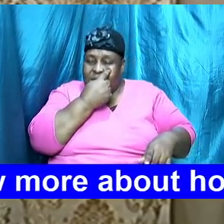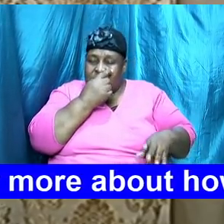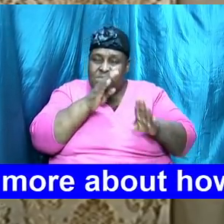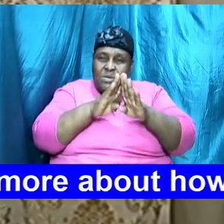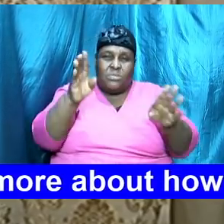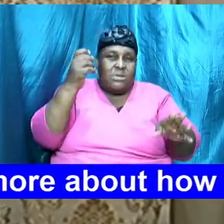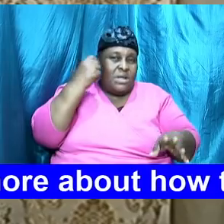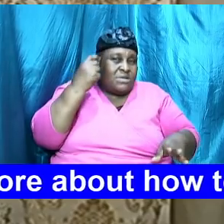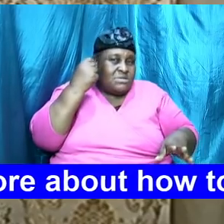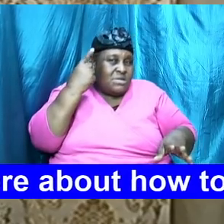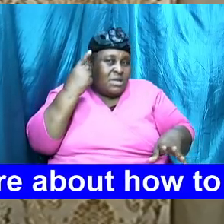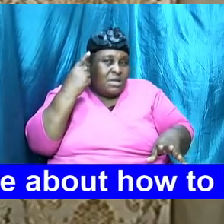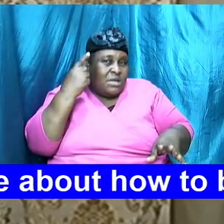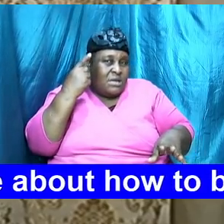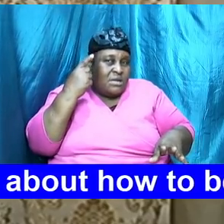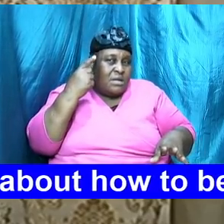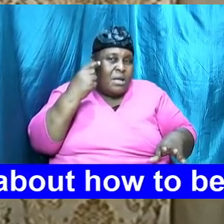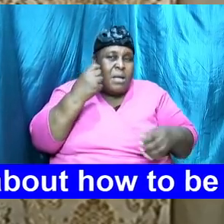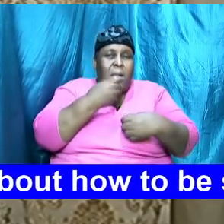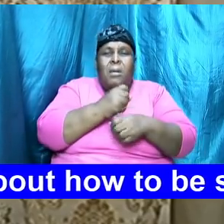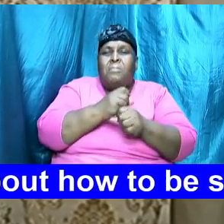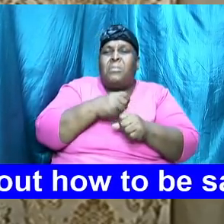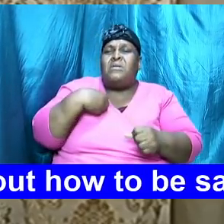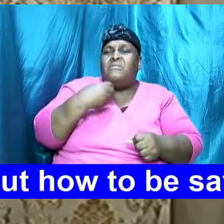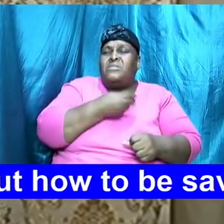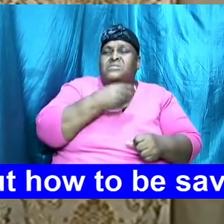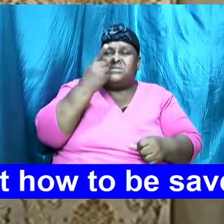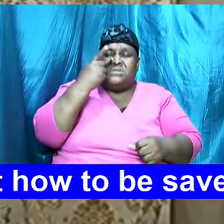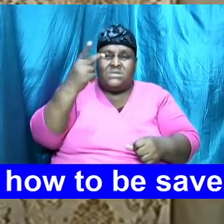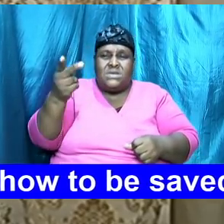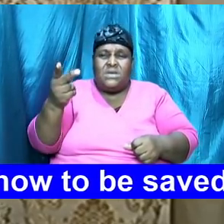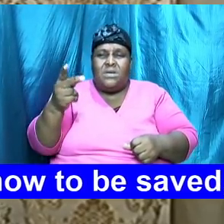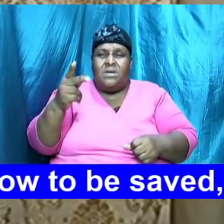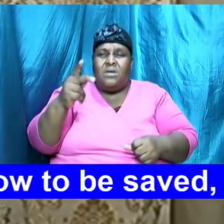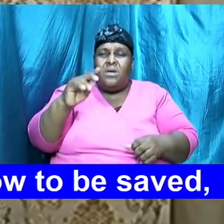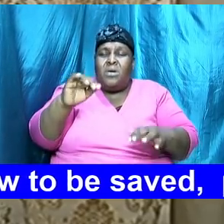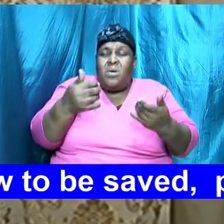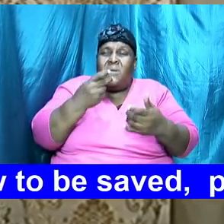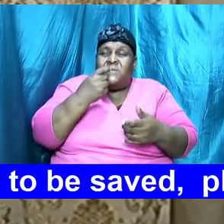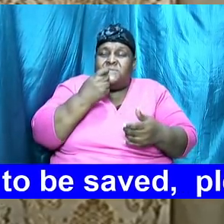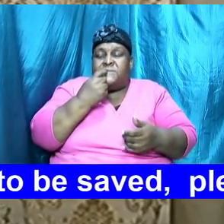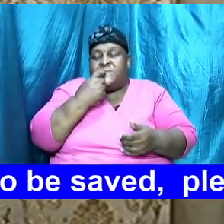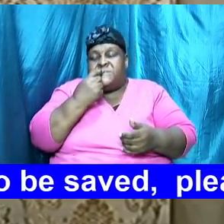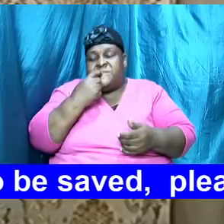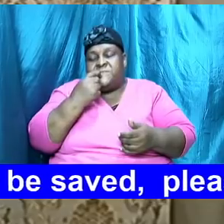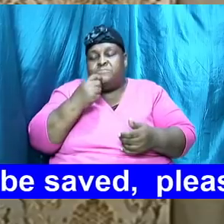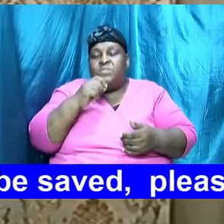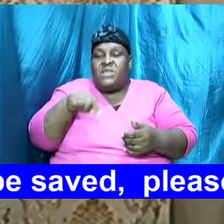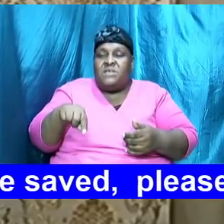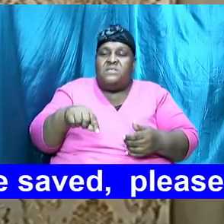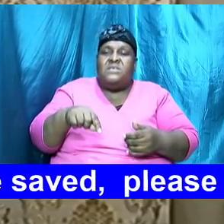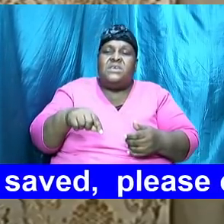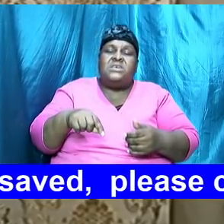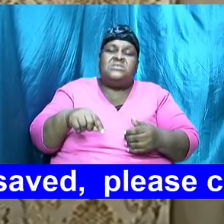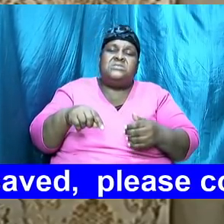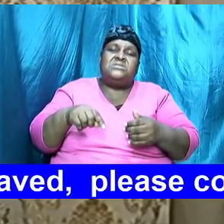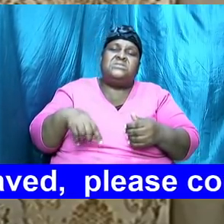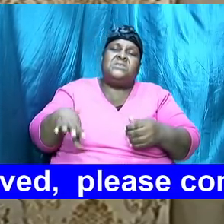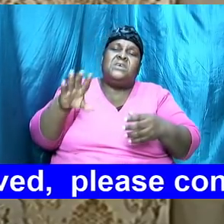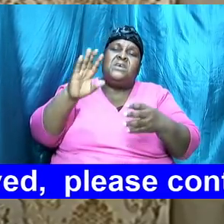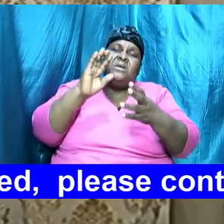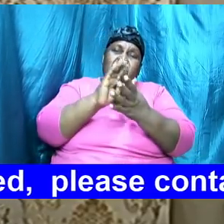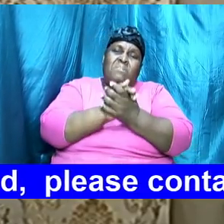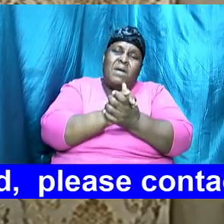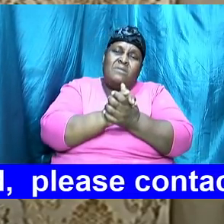our understandings allow allow for us see how serious this whole matter is how serious